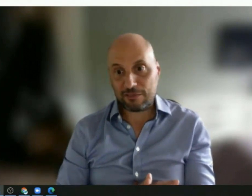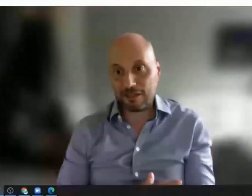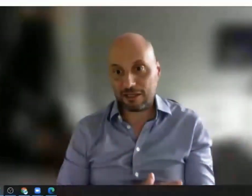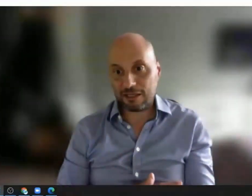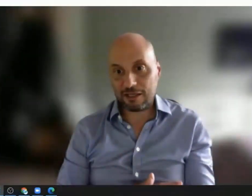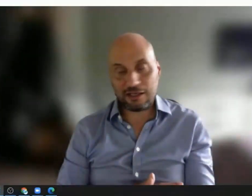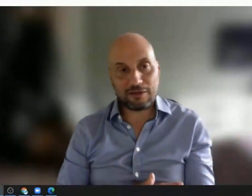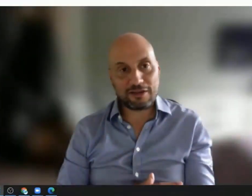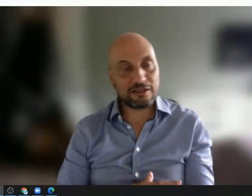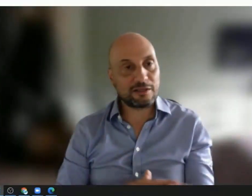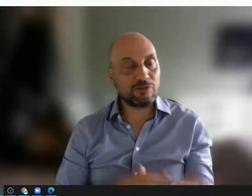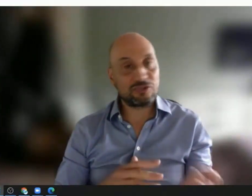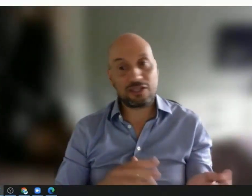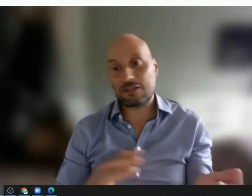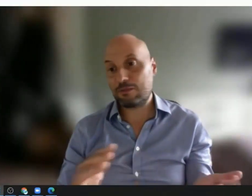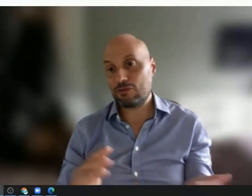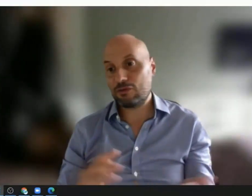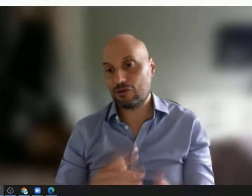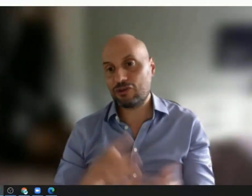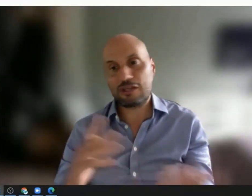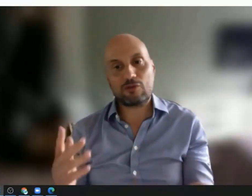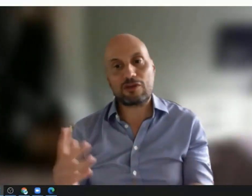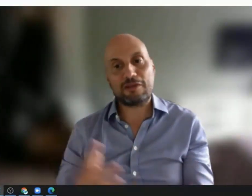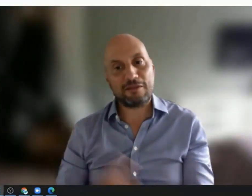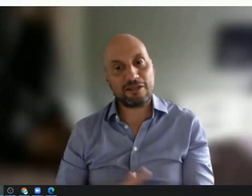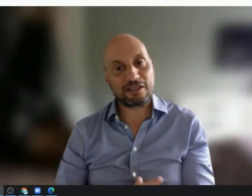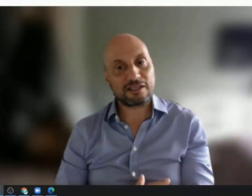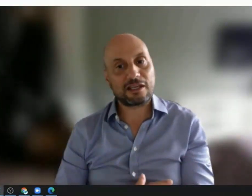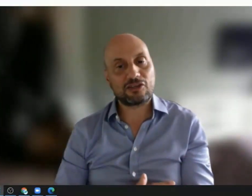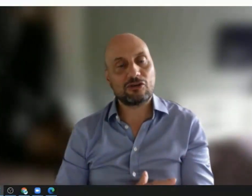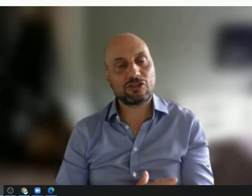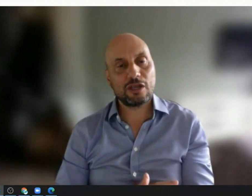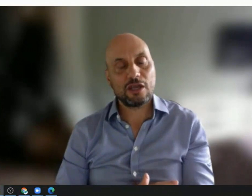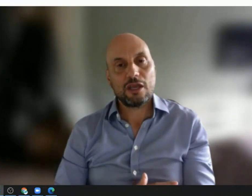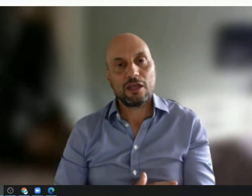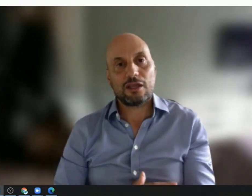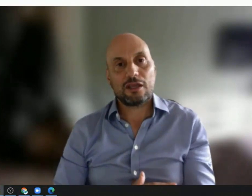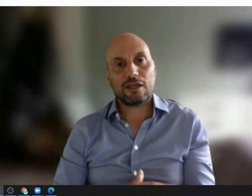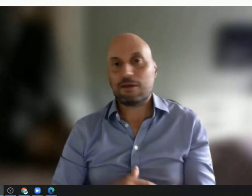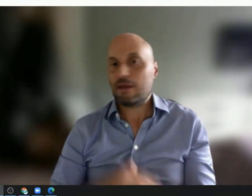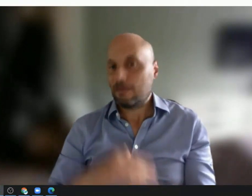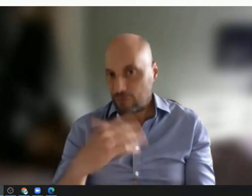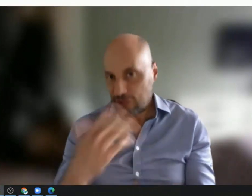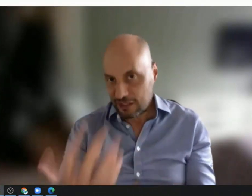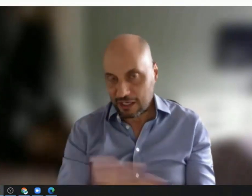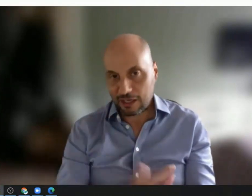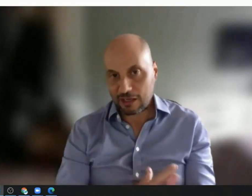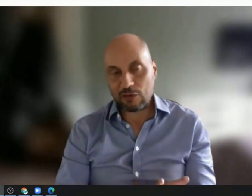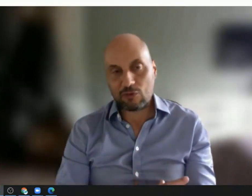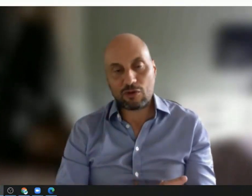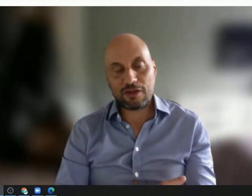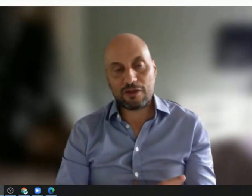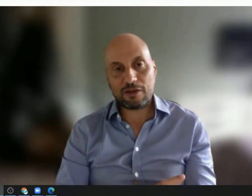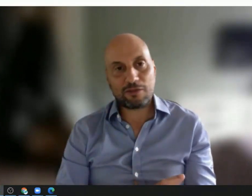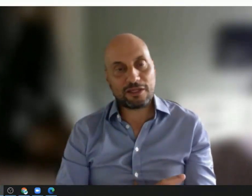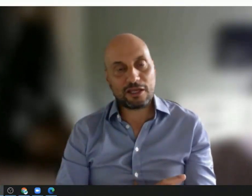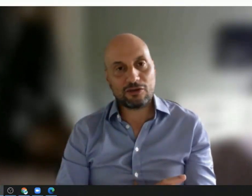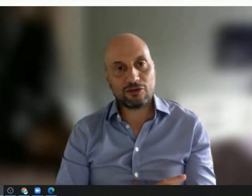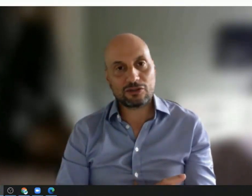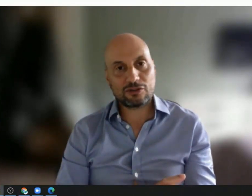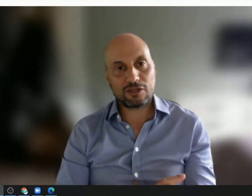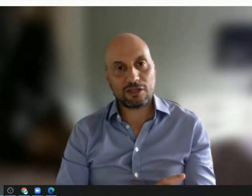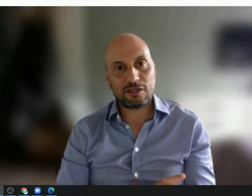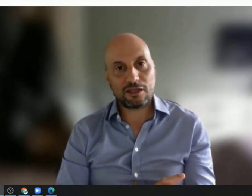of private networks, 3.5, 3.8 band and some millimetric bands as well. So I would like